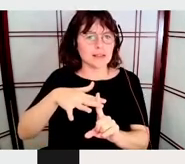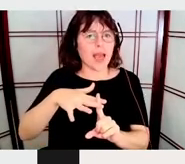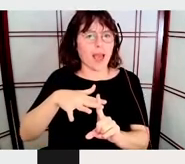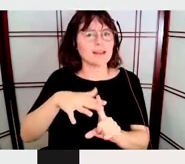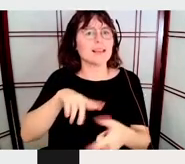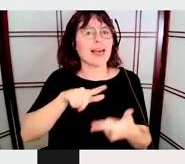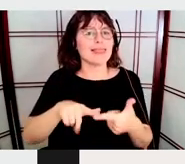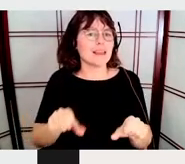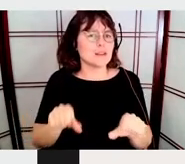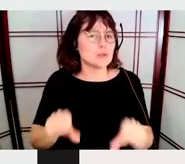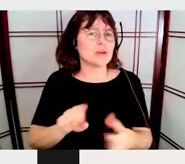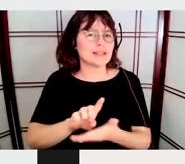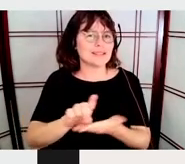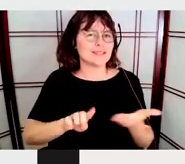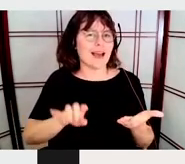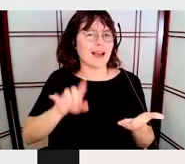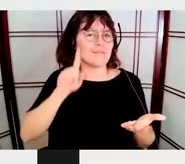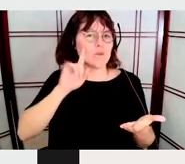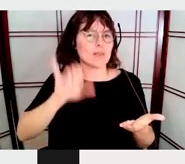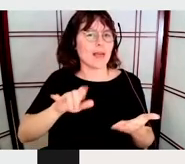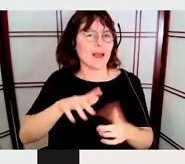And this is the flower.